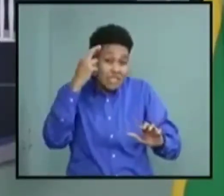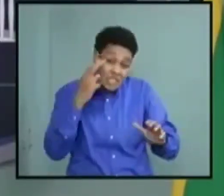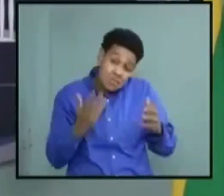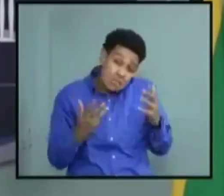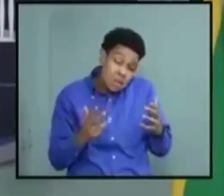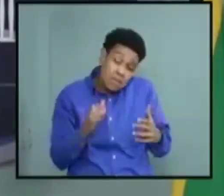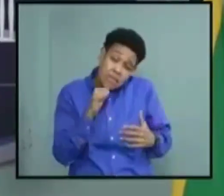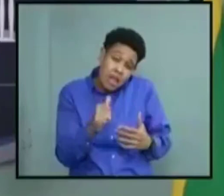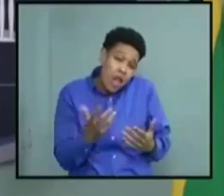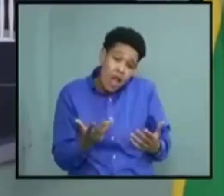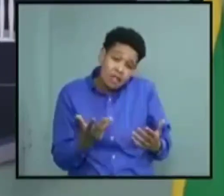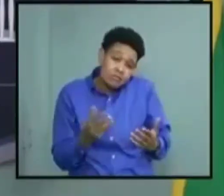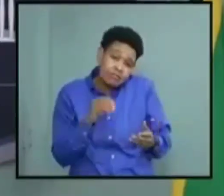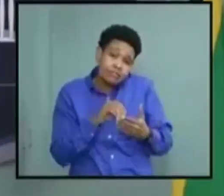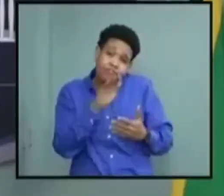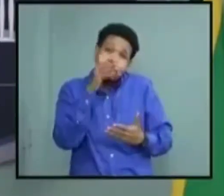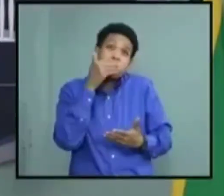may not be in your best interest.